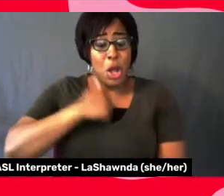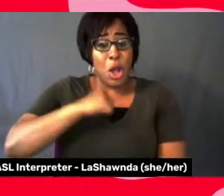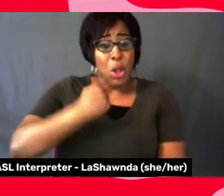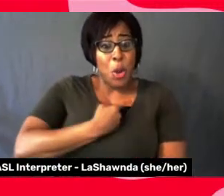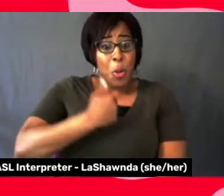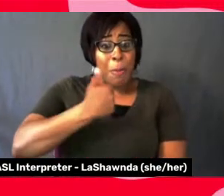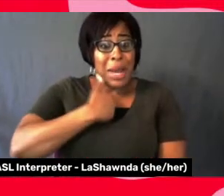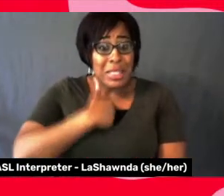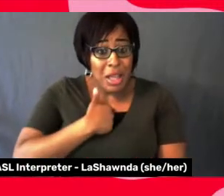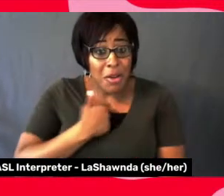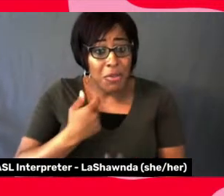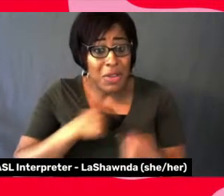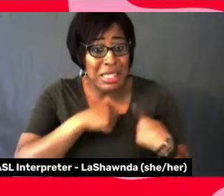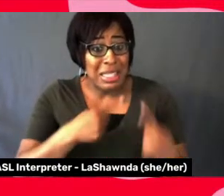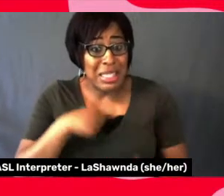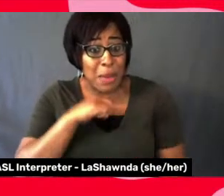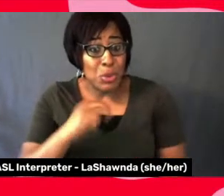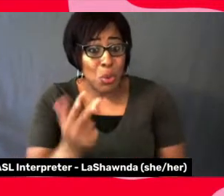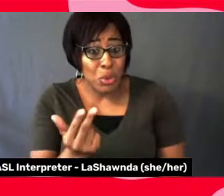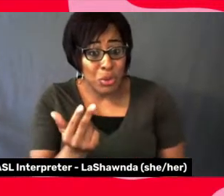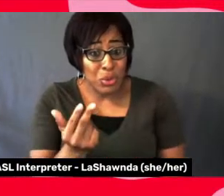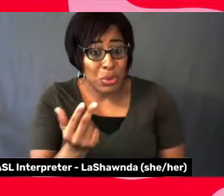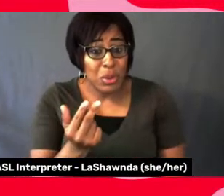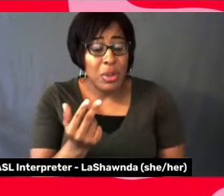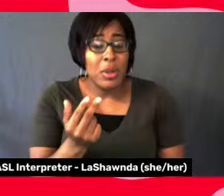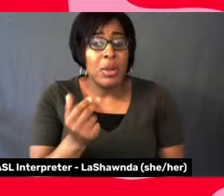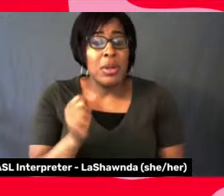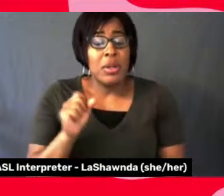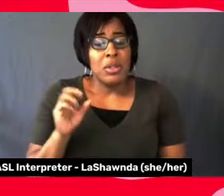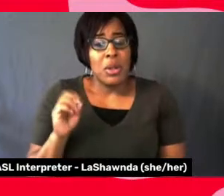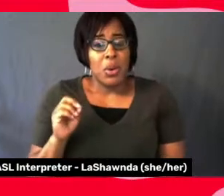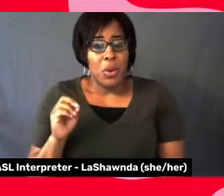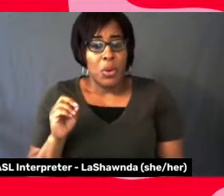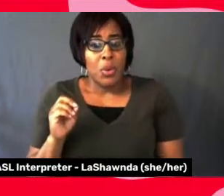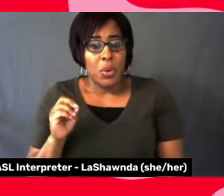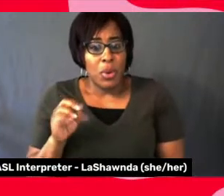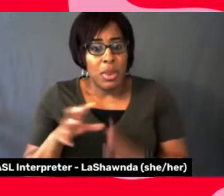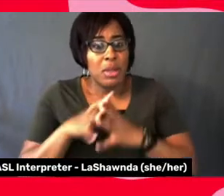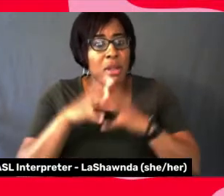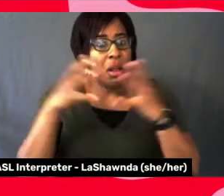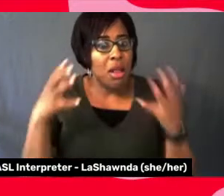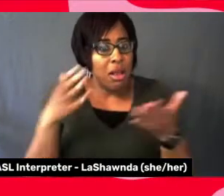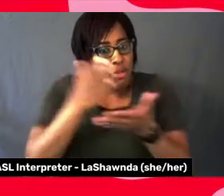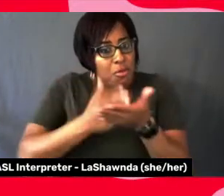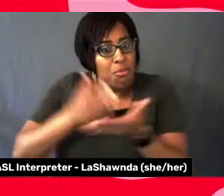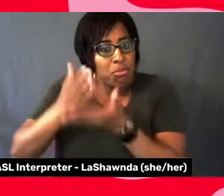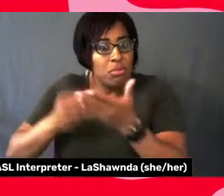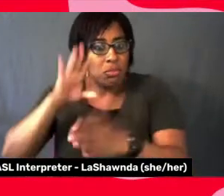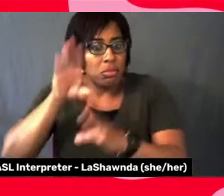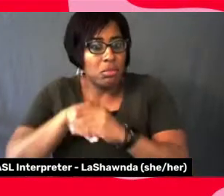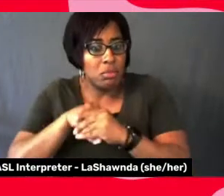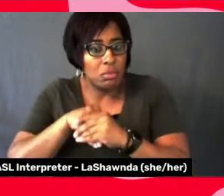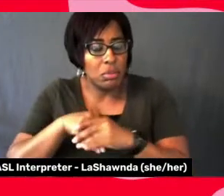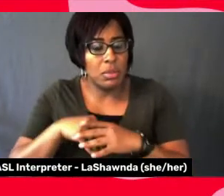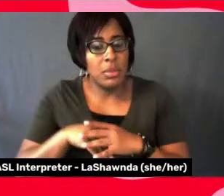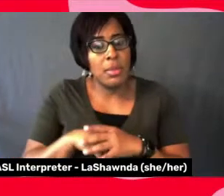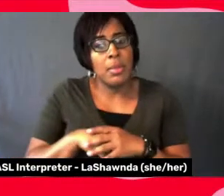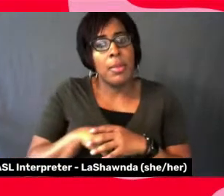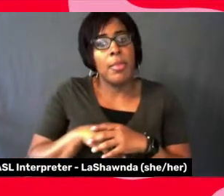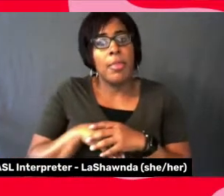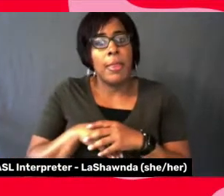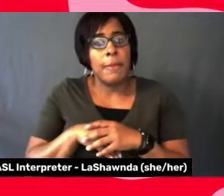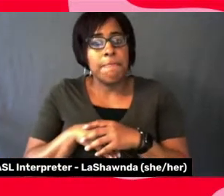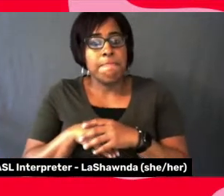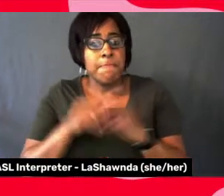13 years old. So, you know, there's, there's lots to this, but authenticity is what I